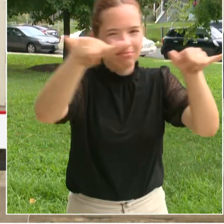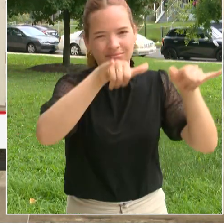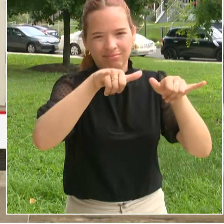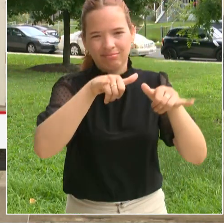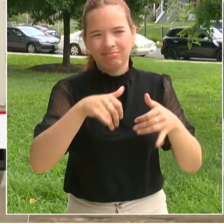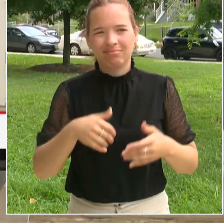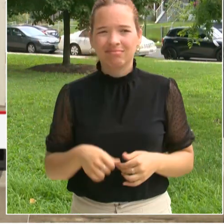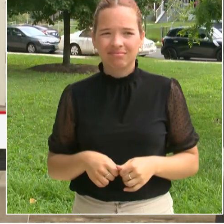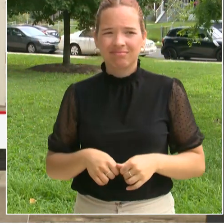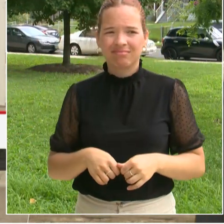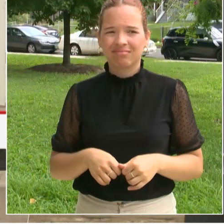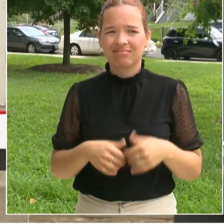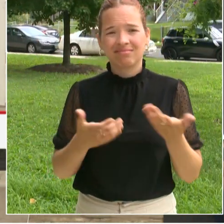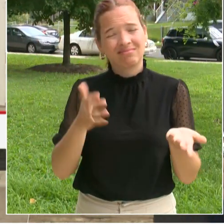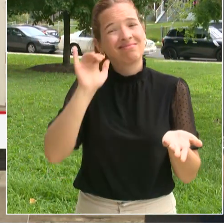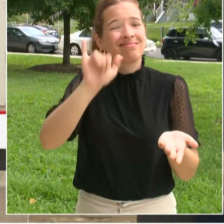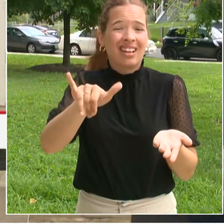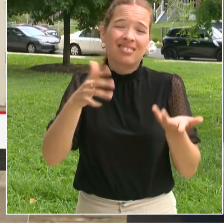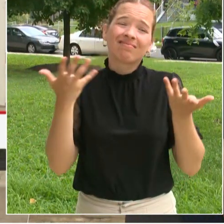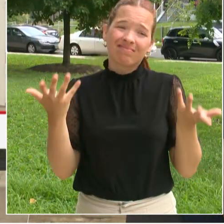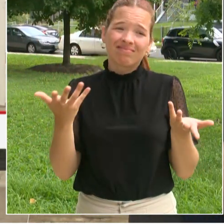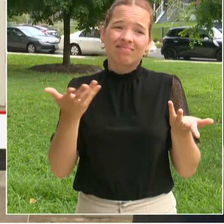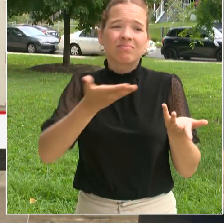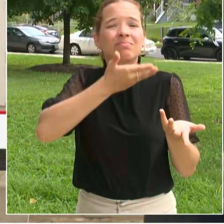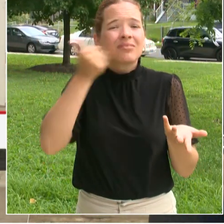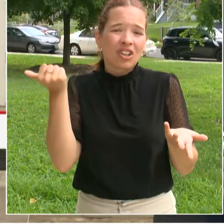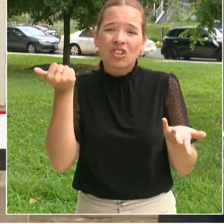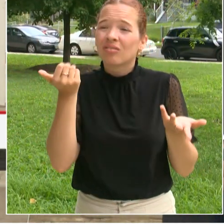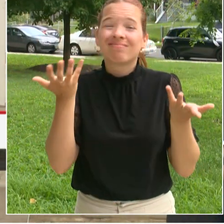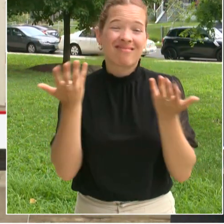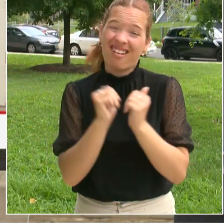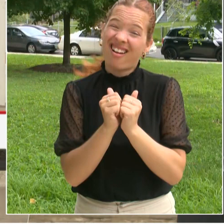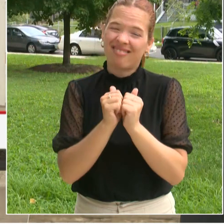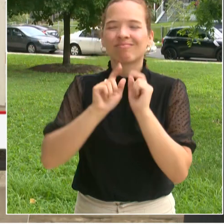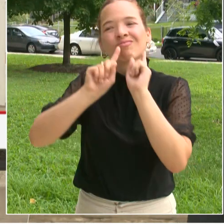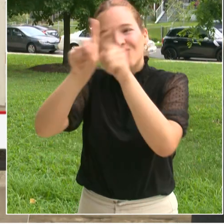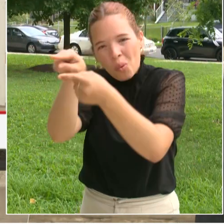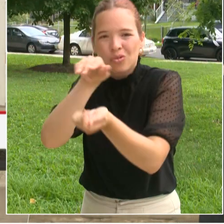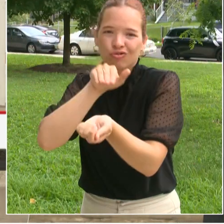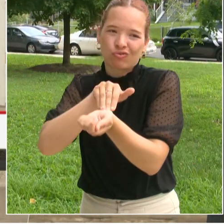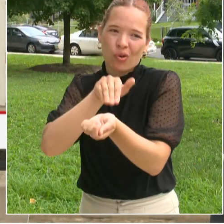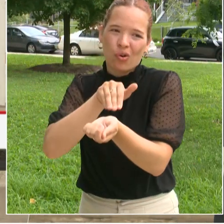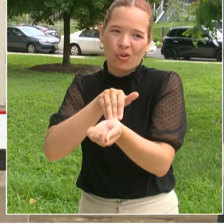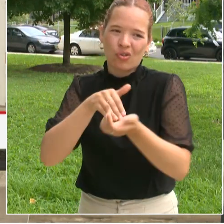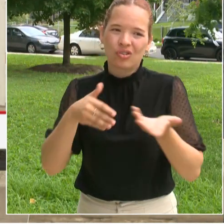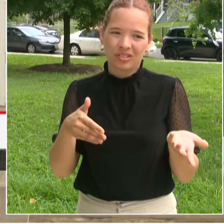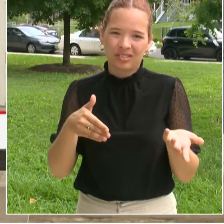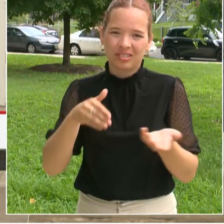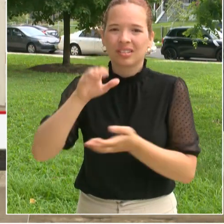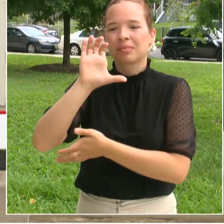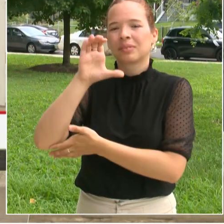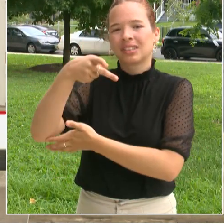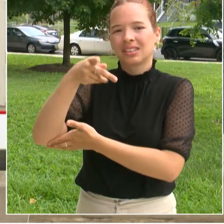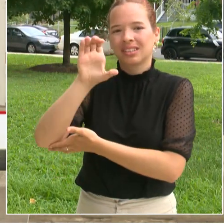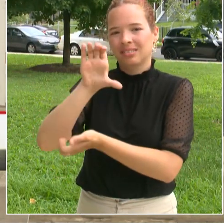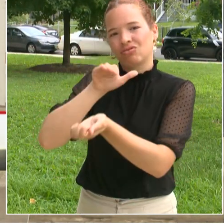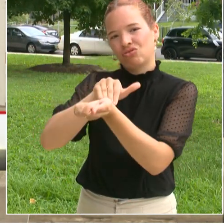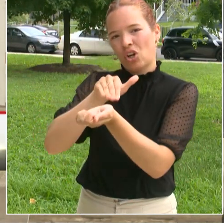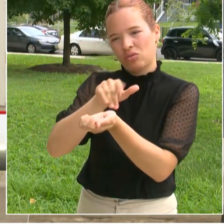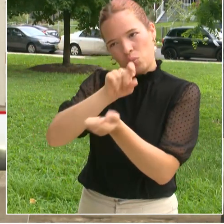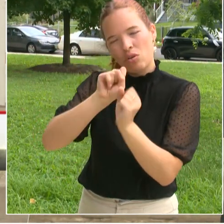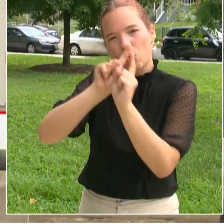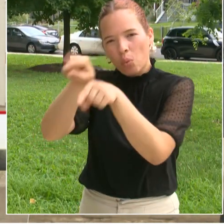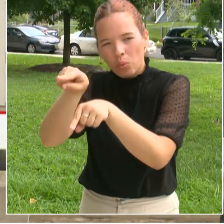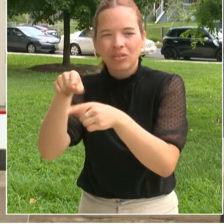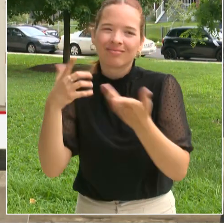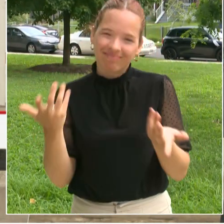provider as part of your ongoing well child care. Your primary care provider can answer questions about your child's physical